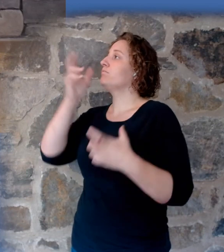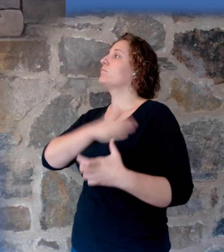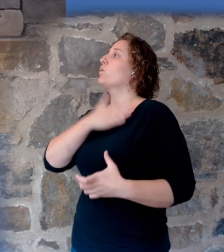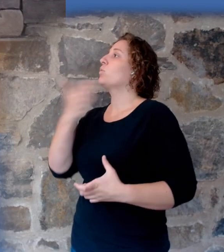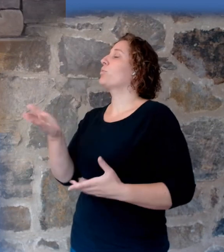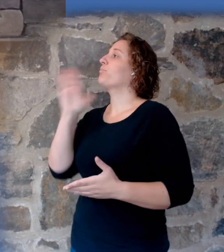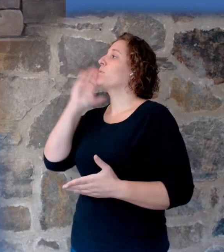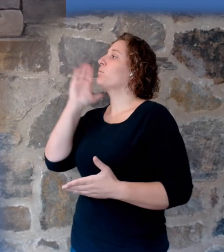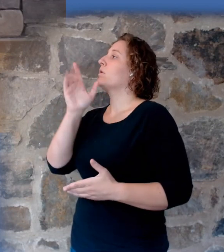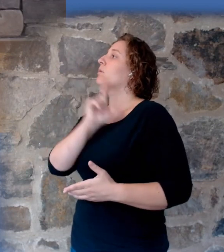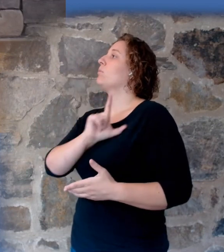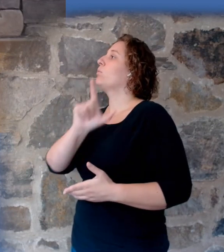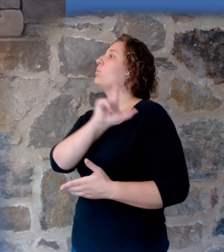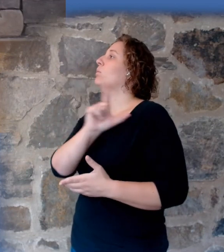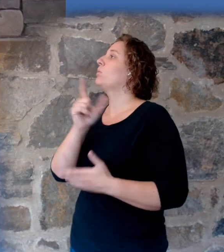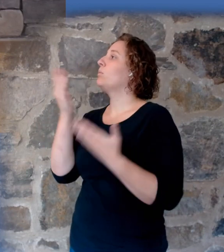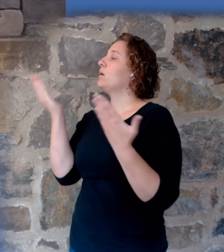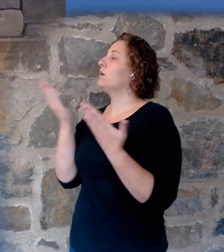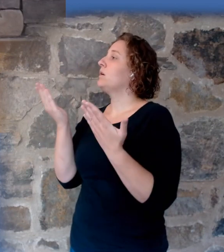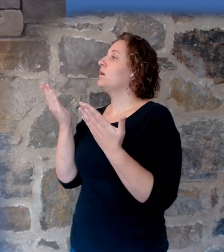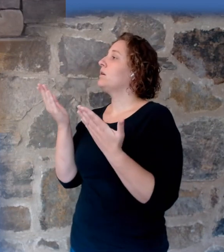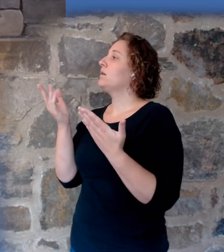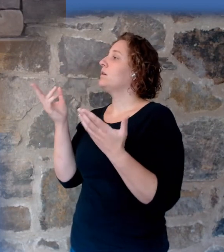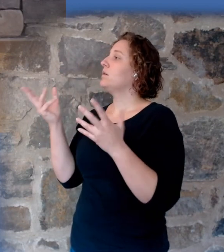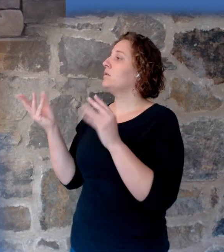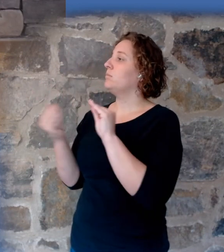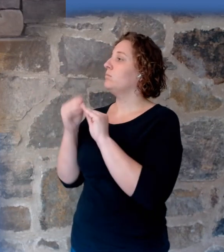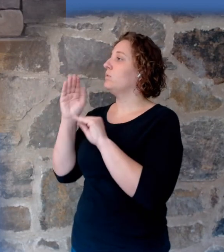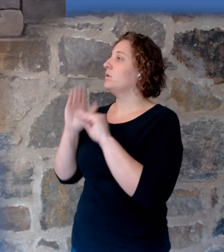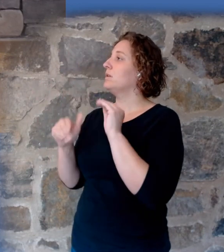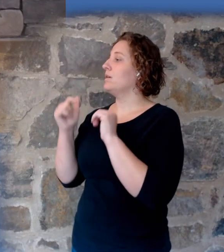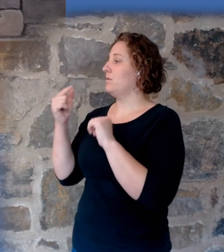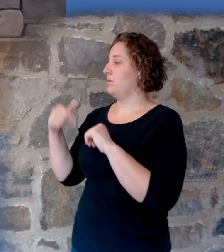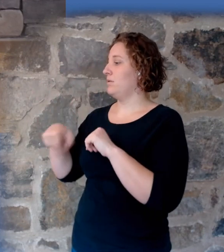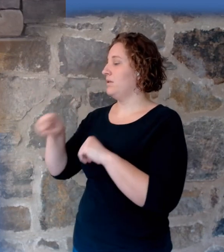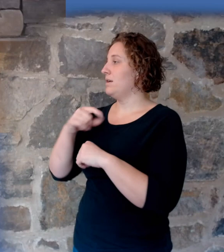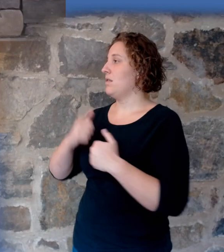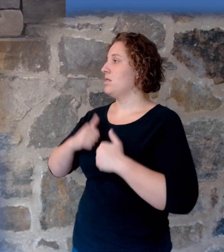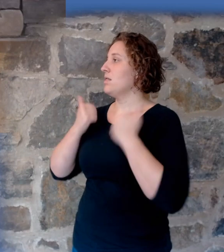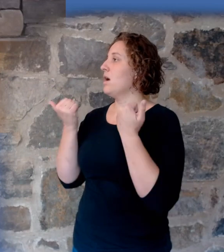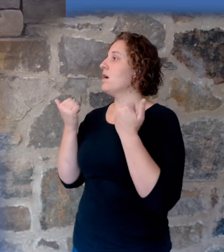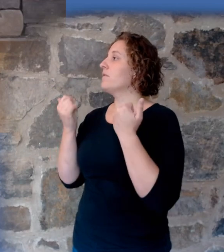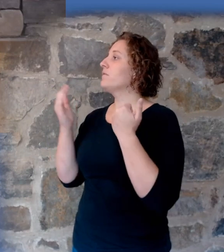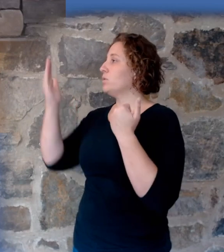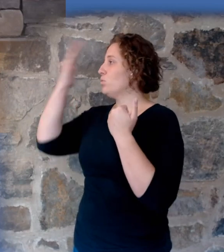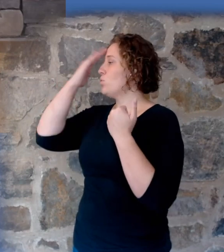They are here for more than just this life. They are here to know you personally.